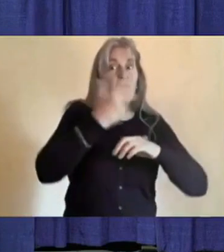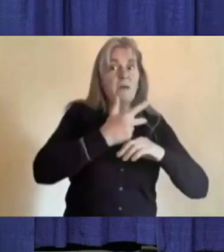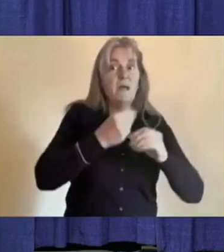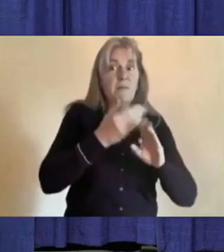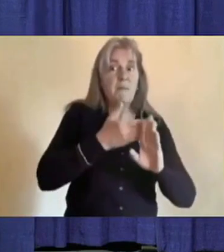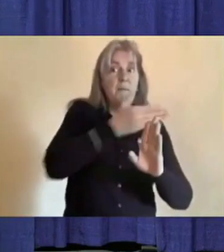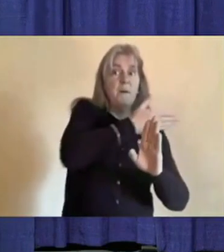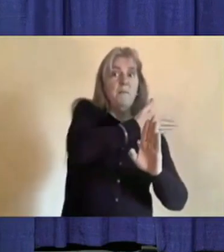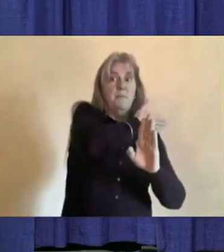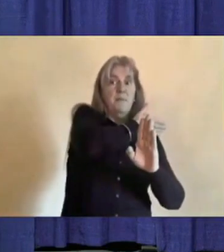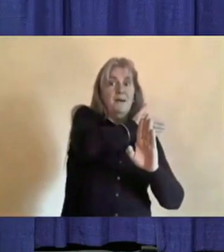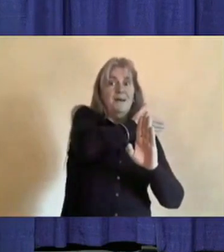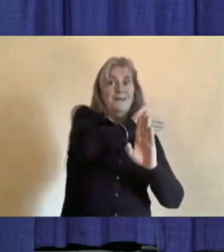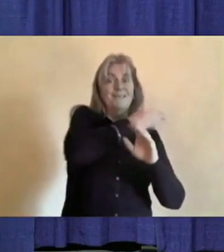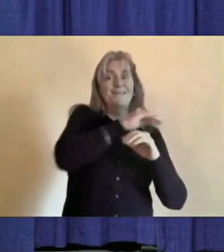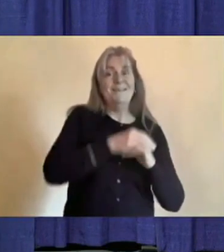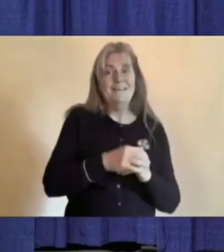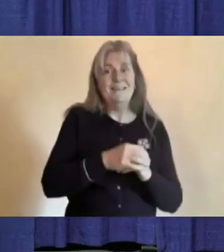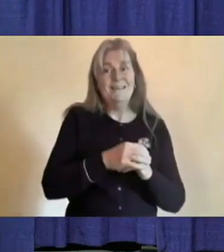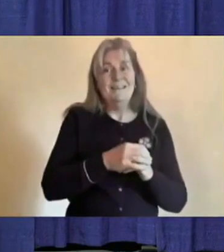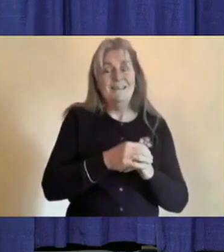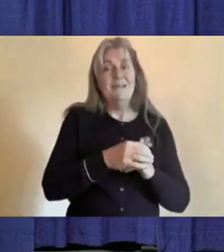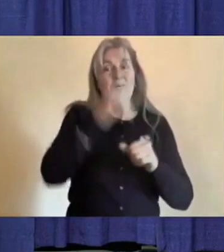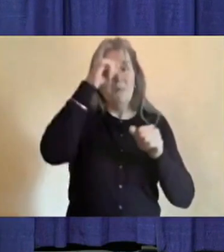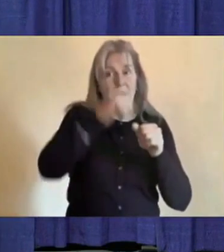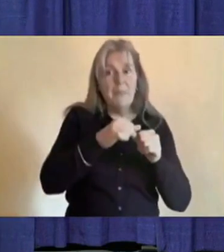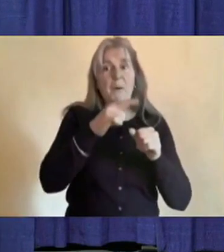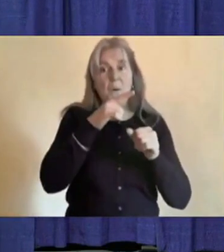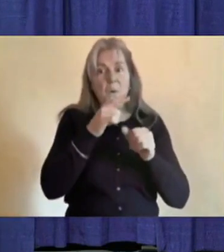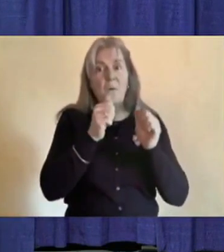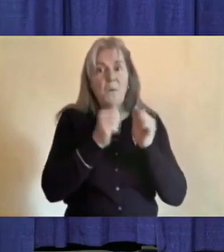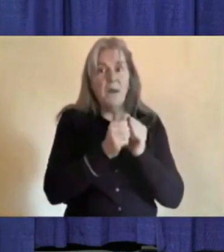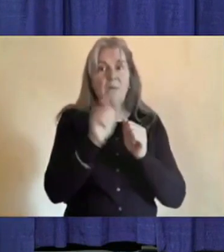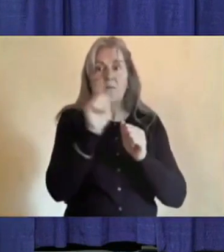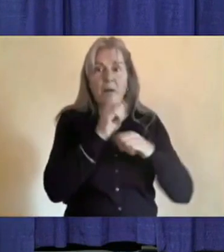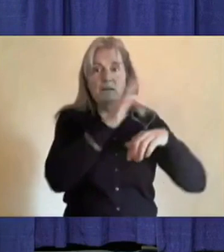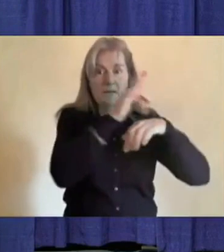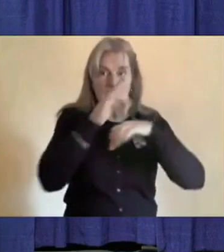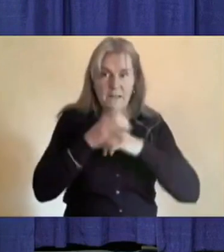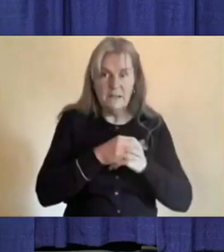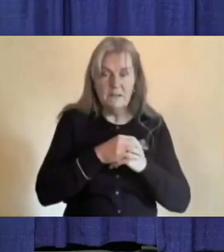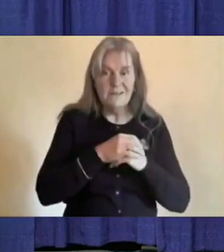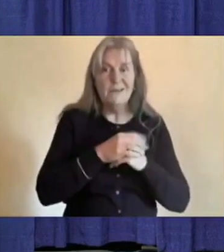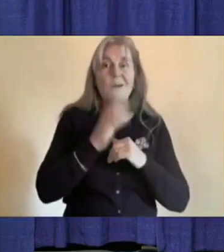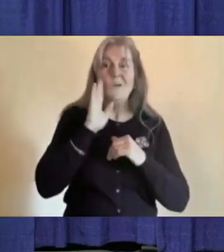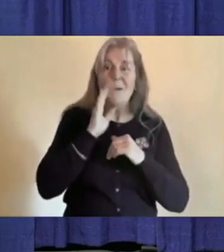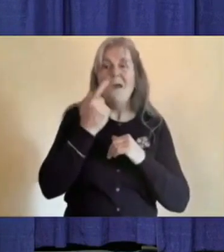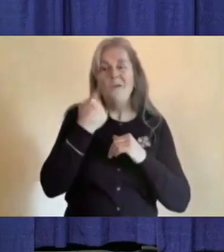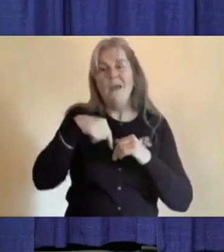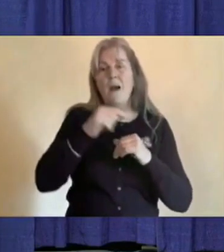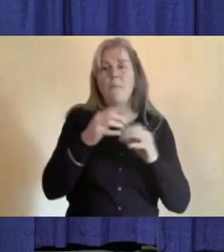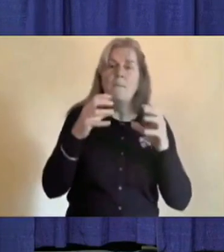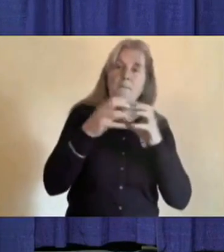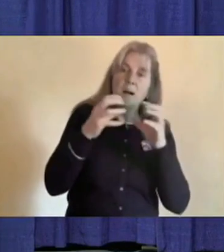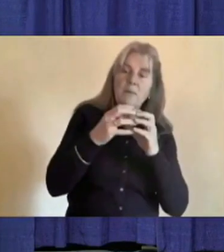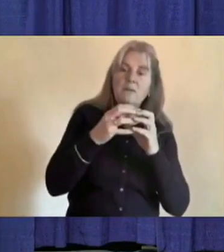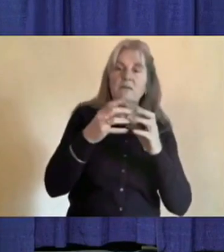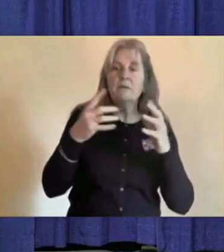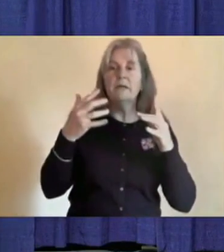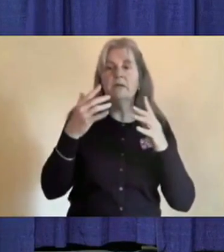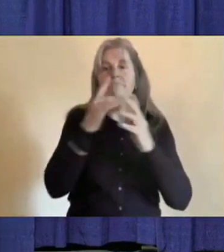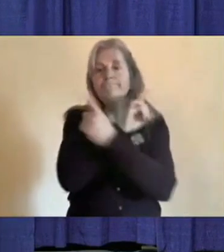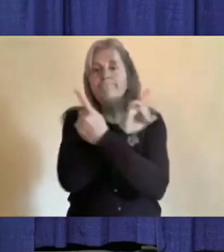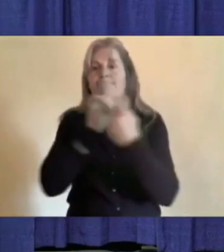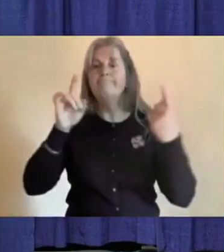We are a small community and our bubbles and groups will intersect but it still remains important to keep that group that you